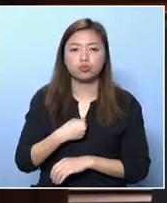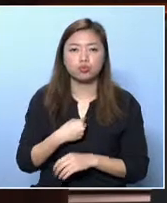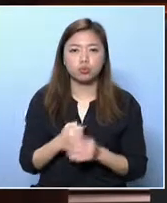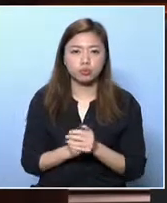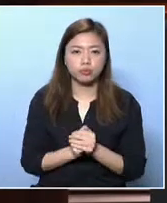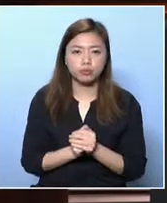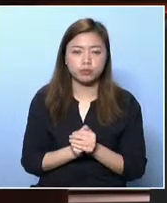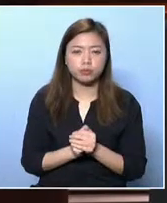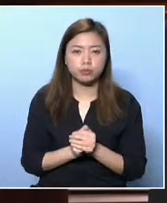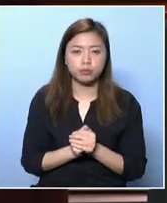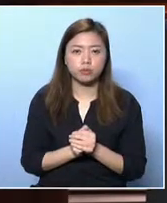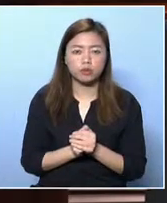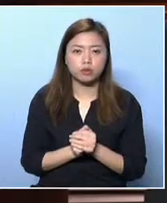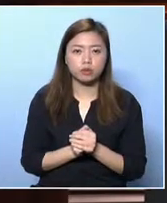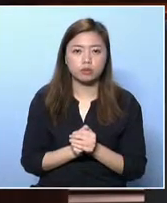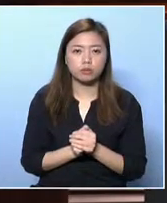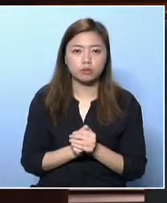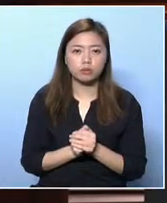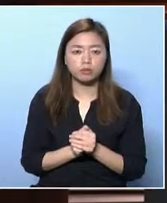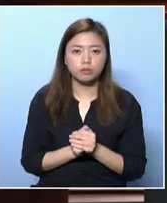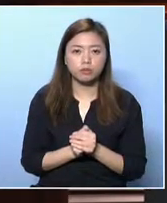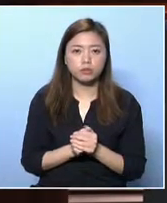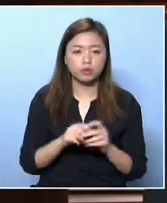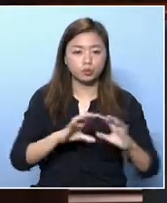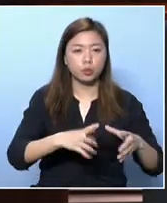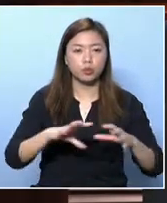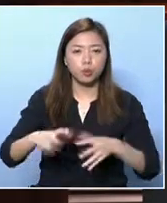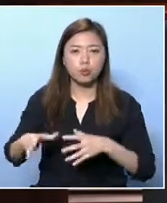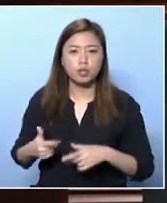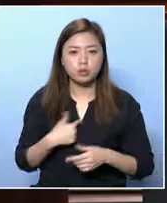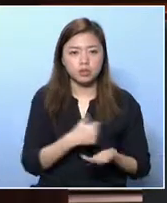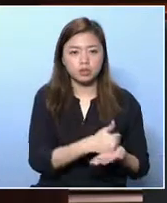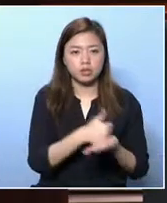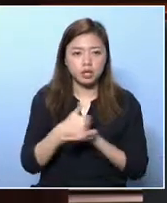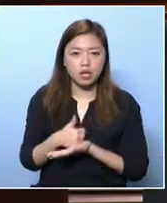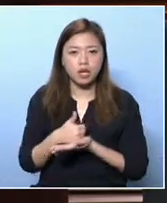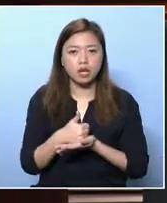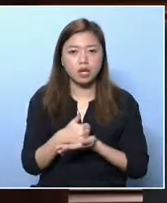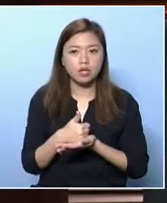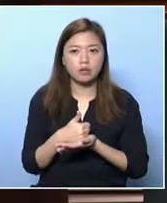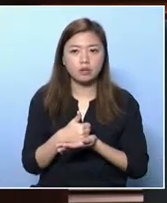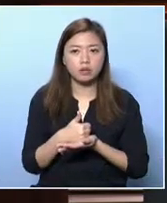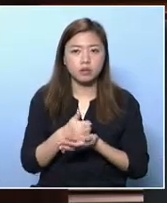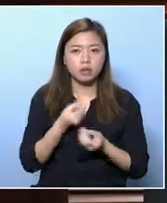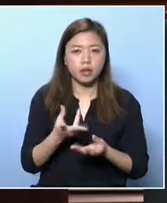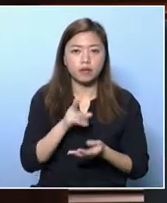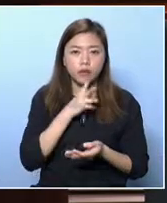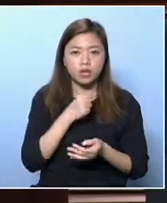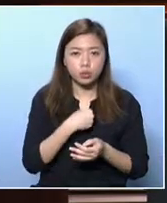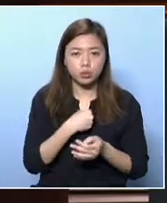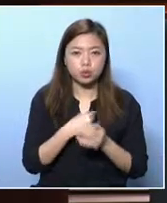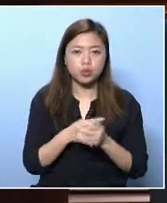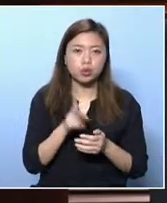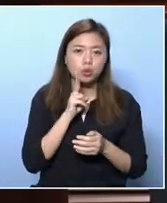employed in order to reach EM community and bring them to essential public services, particularly for the services that alleviate